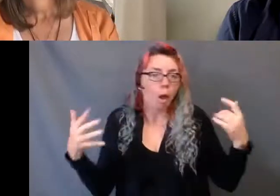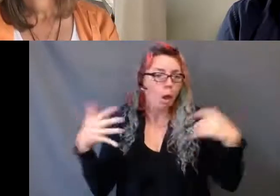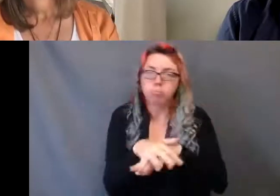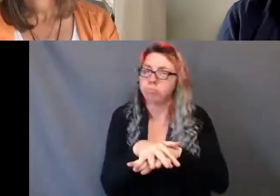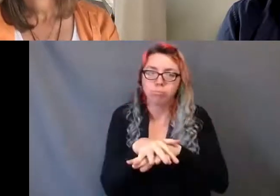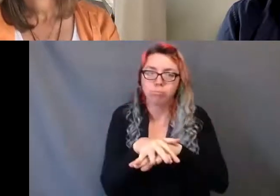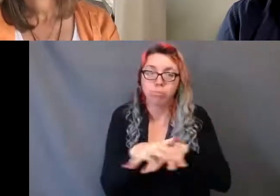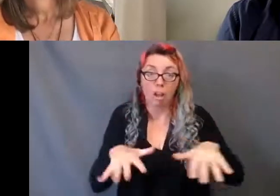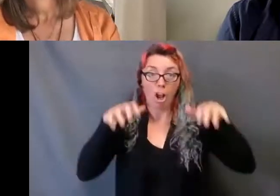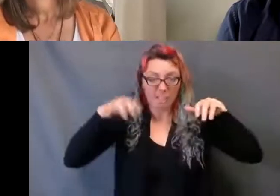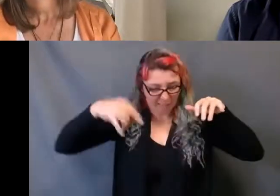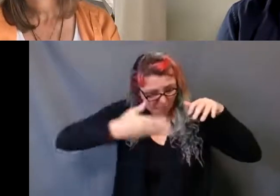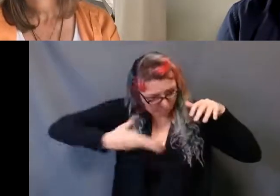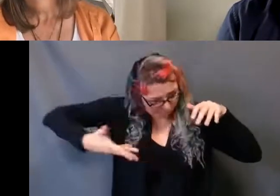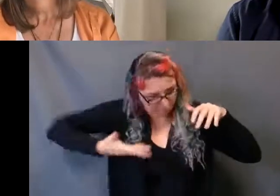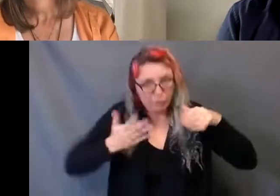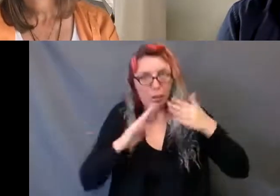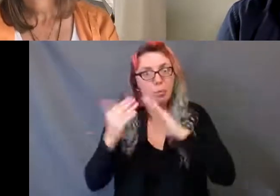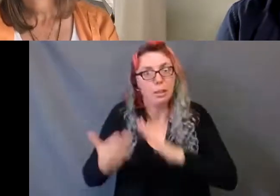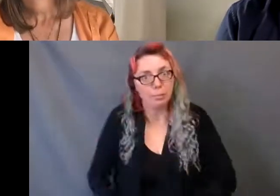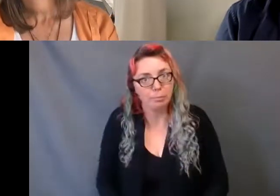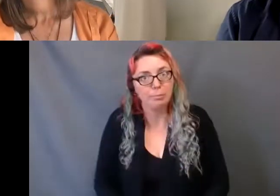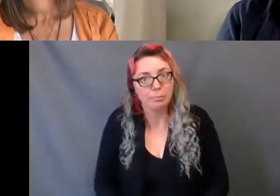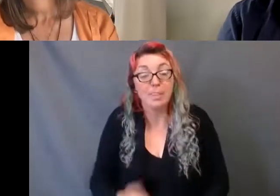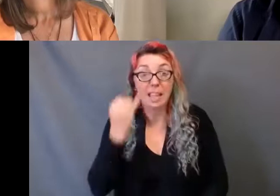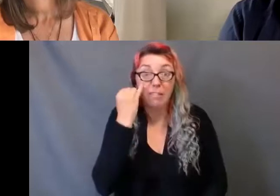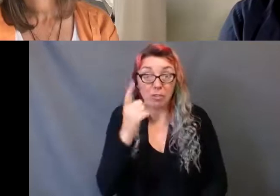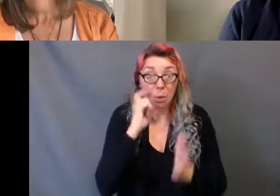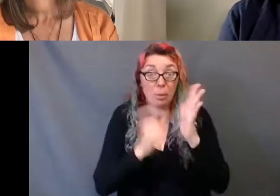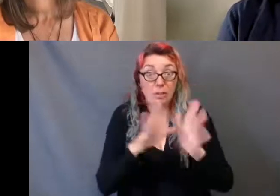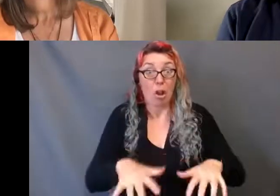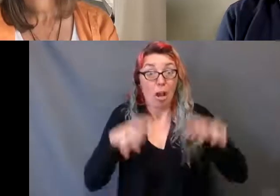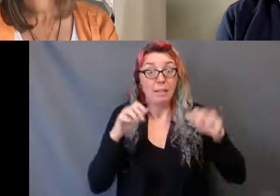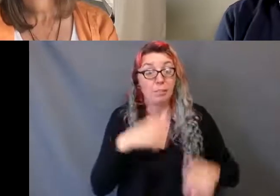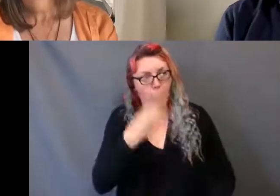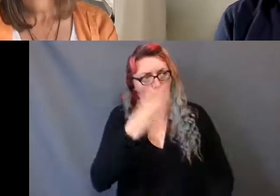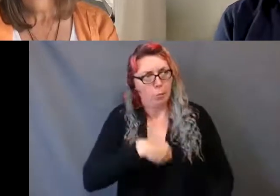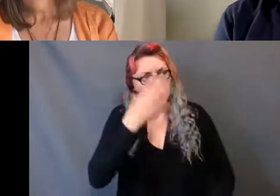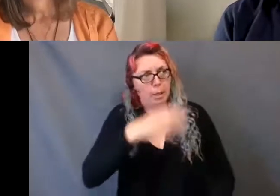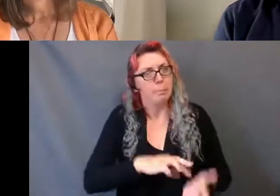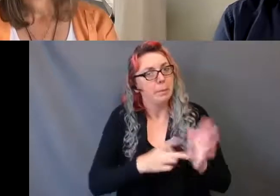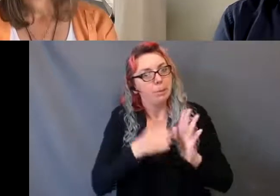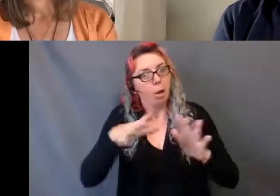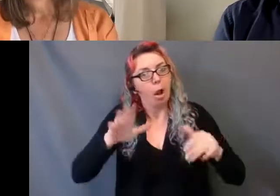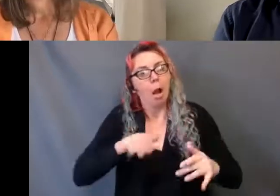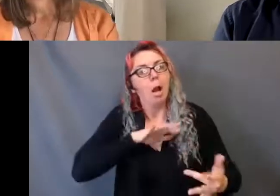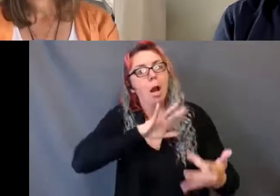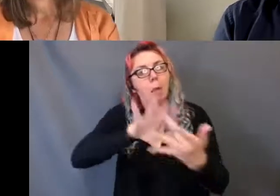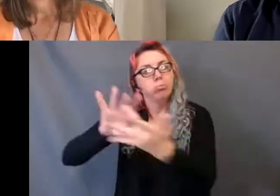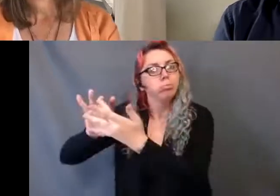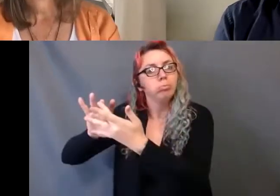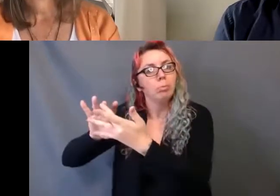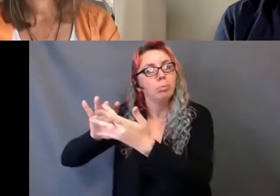ways to embrace a broader range of people within the communities we are serving. That requires a relationship.